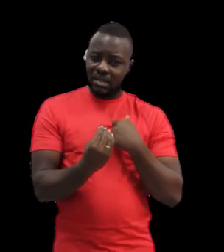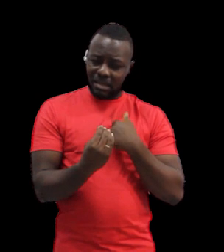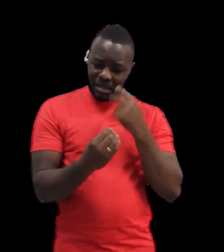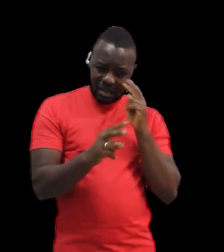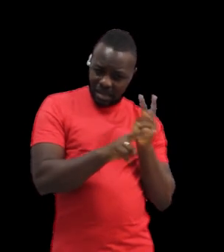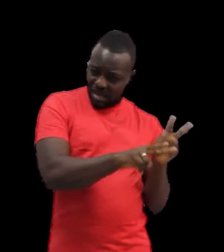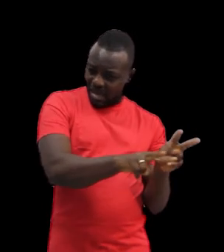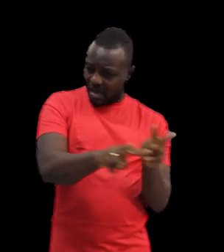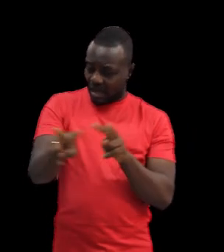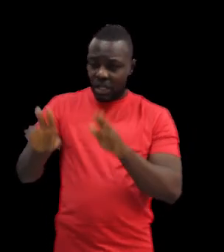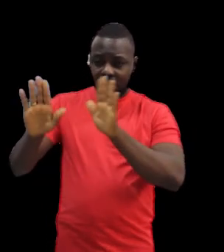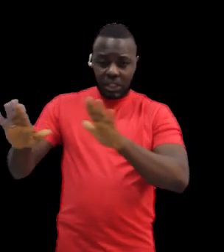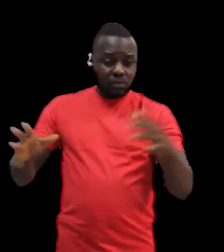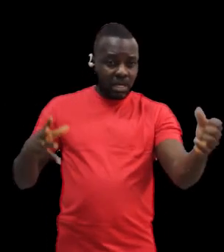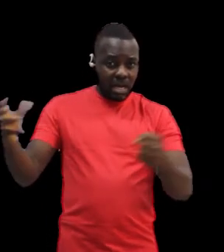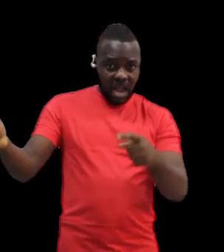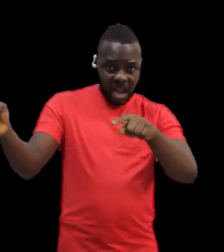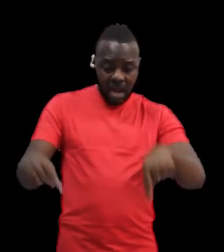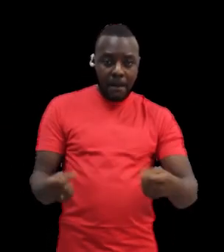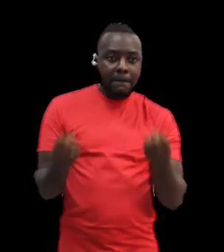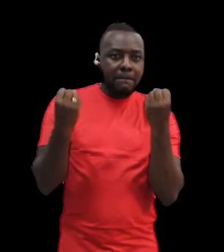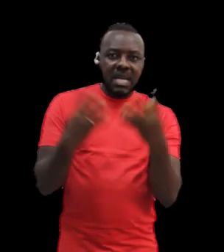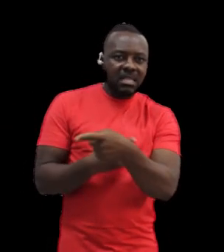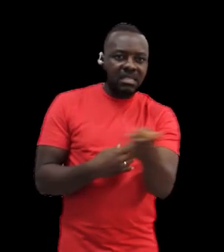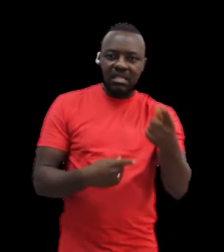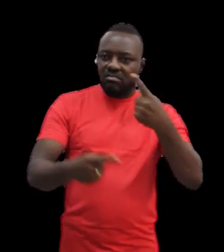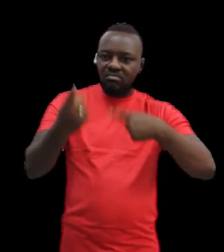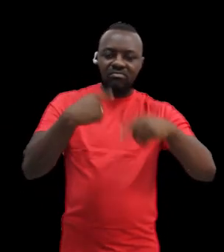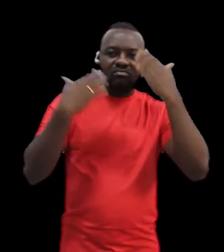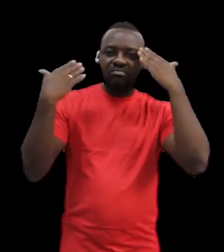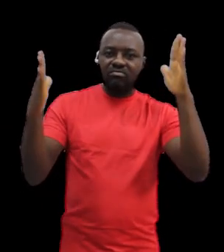They didn't even know their own names, we were giving them survival signs.